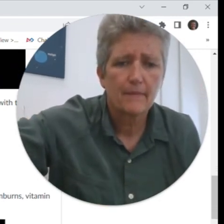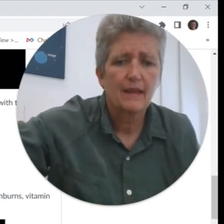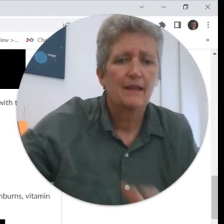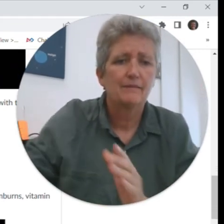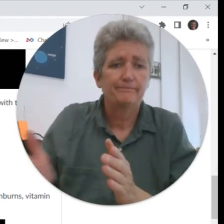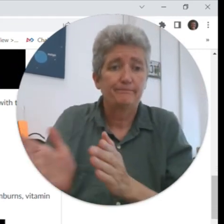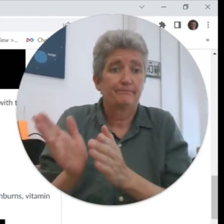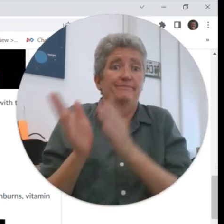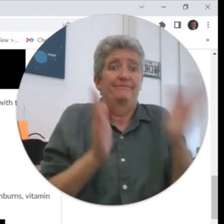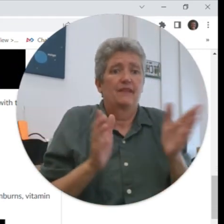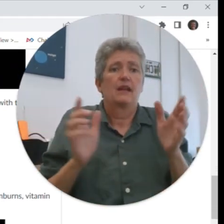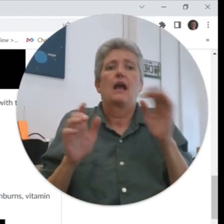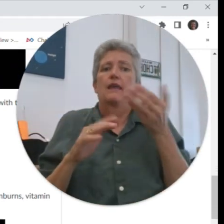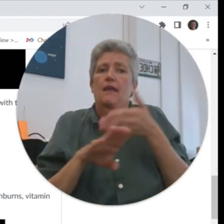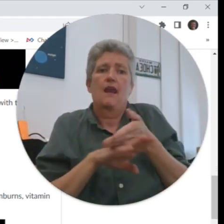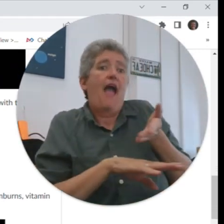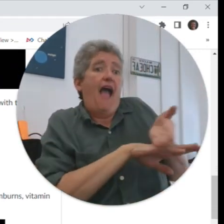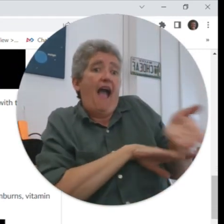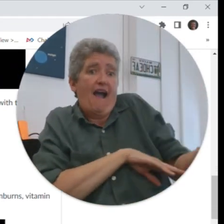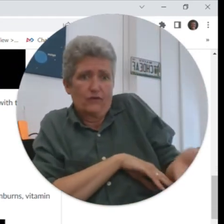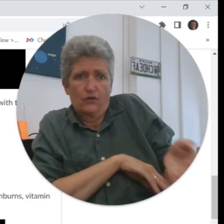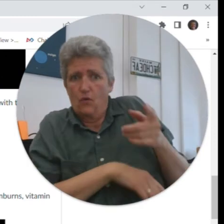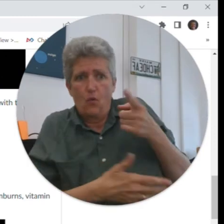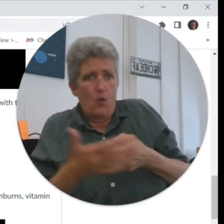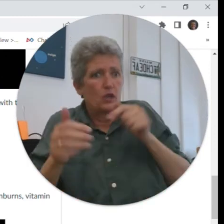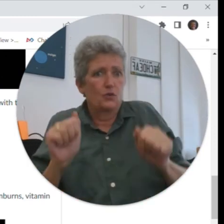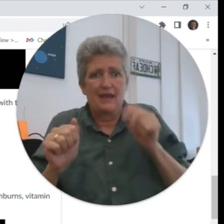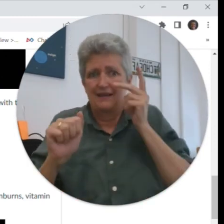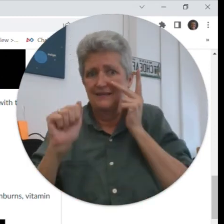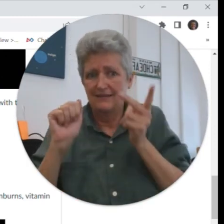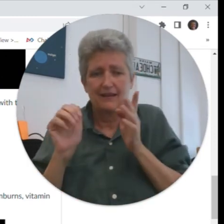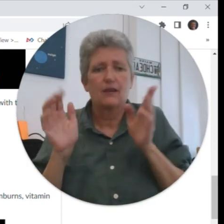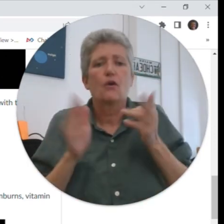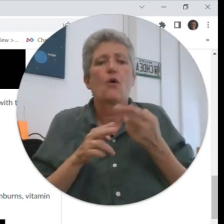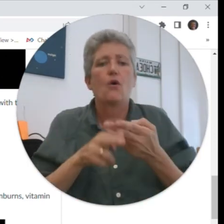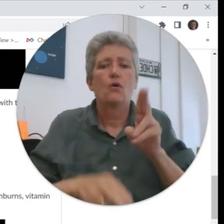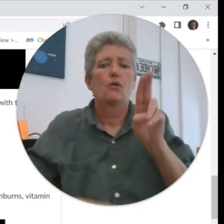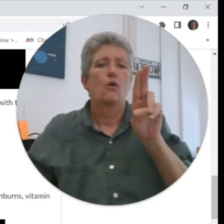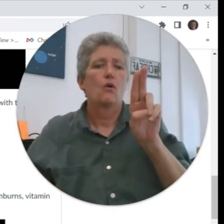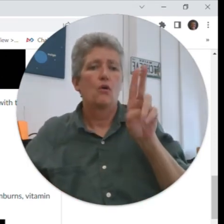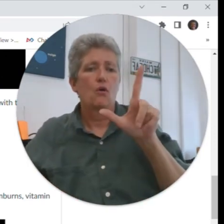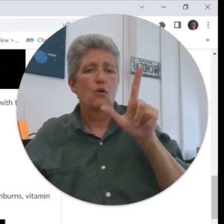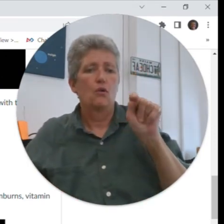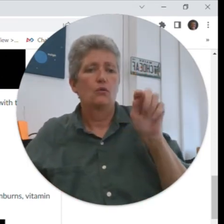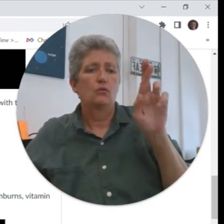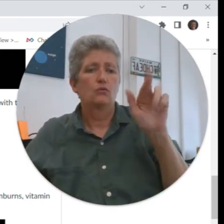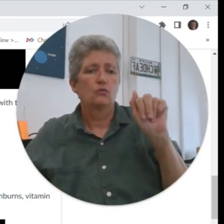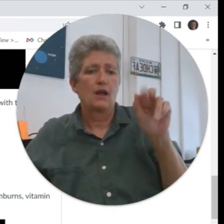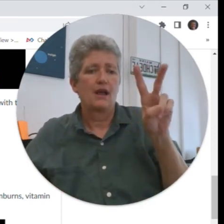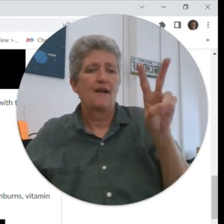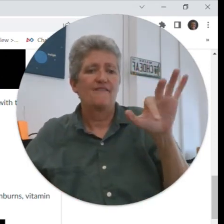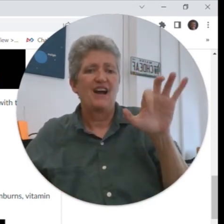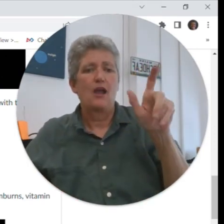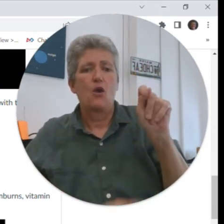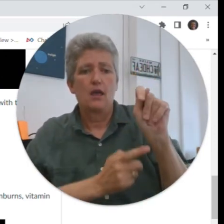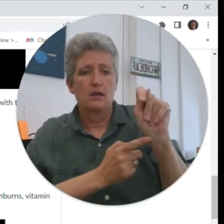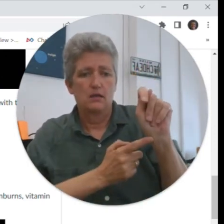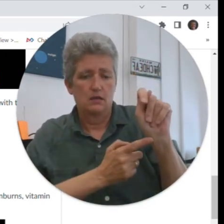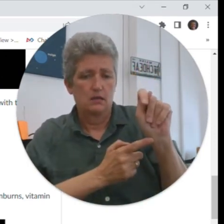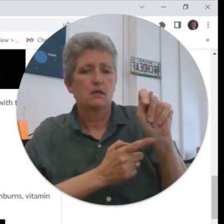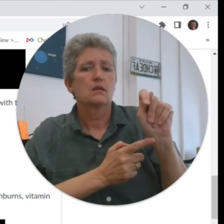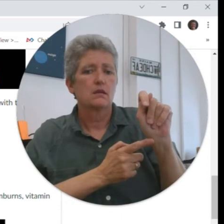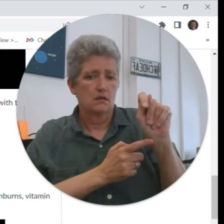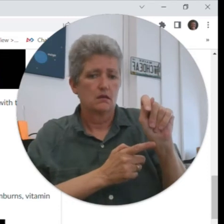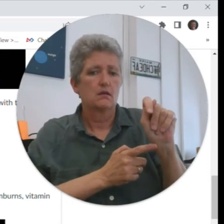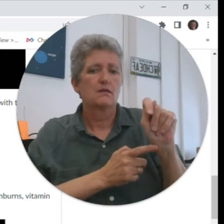order because of the frequency of the different colors so then beyond the visible light is the next